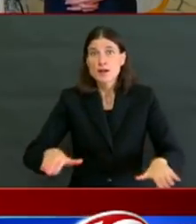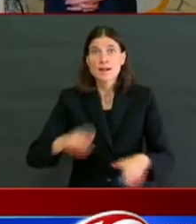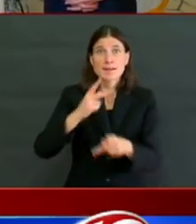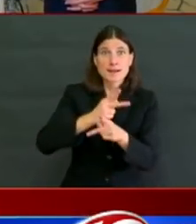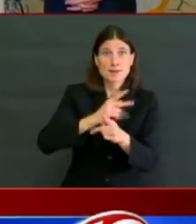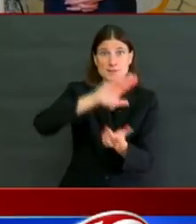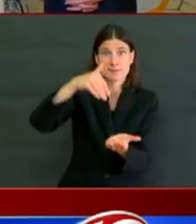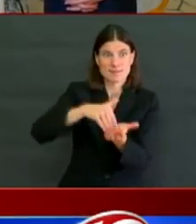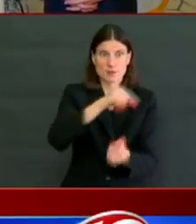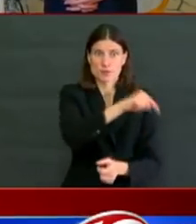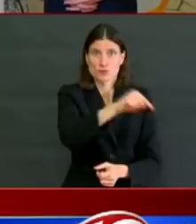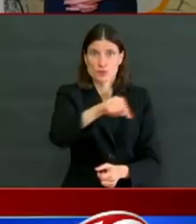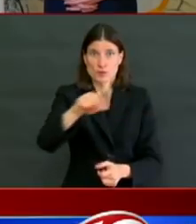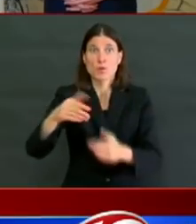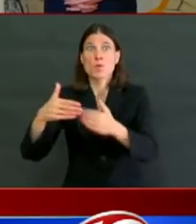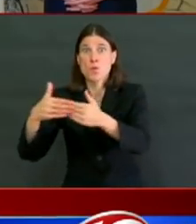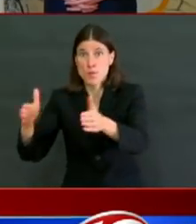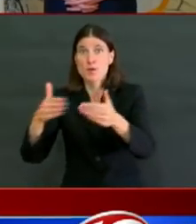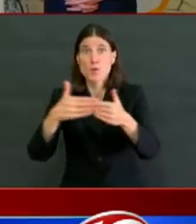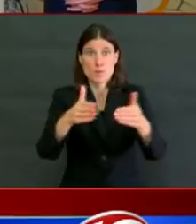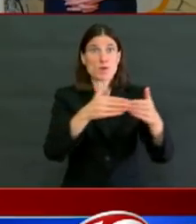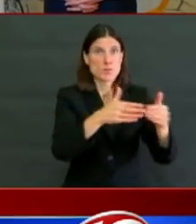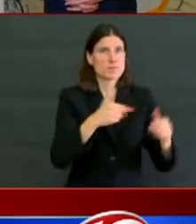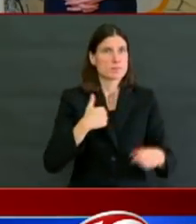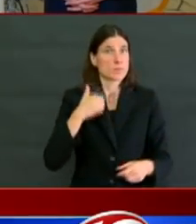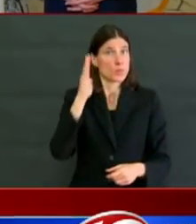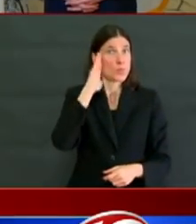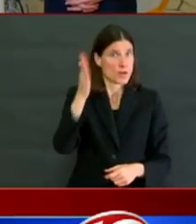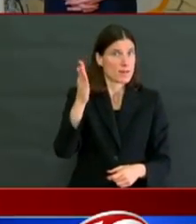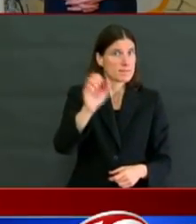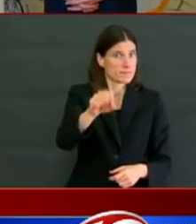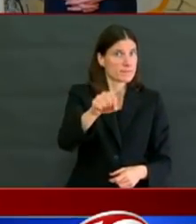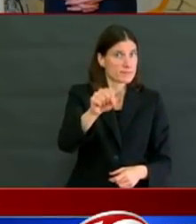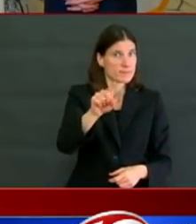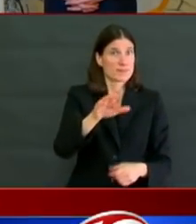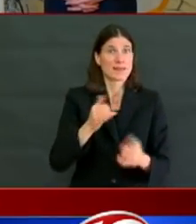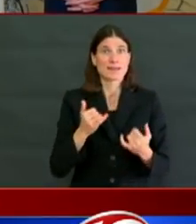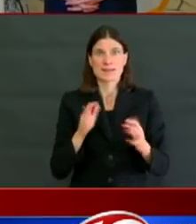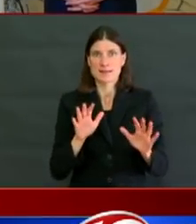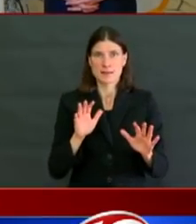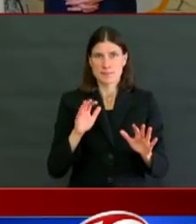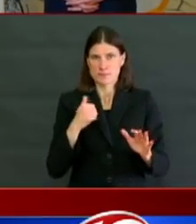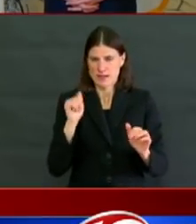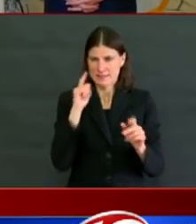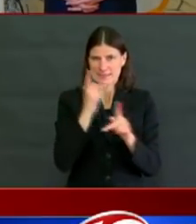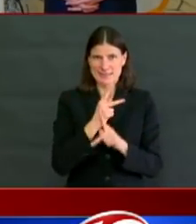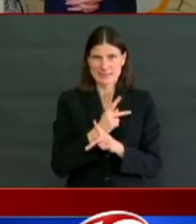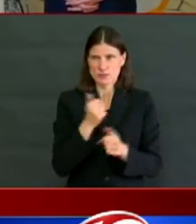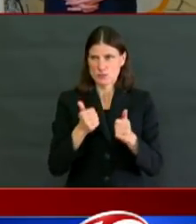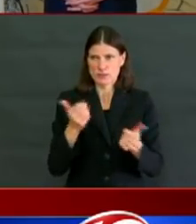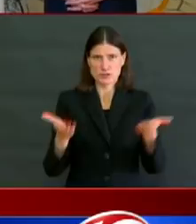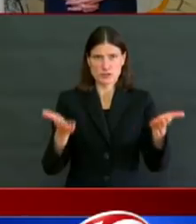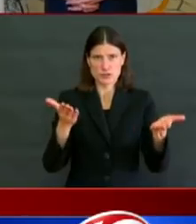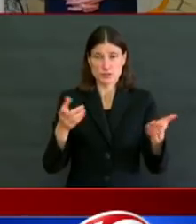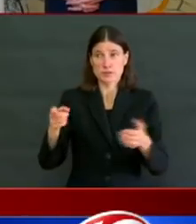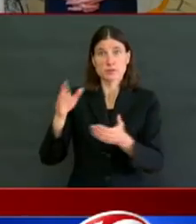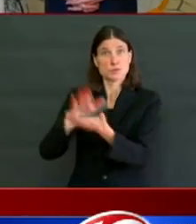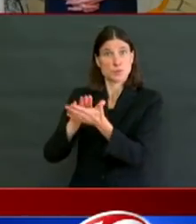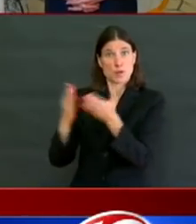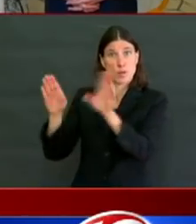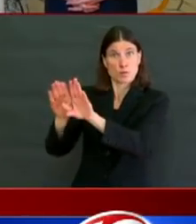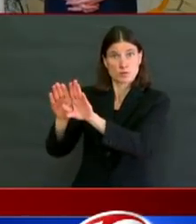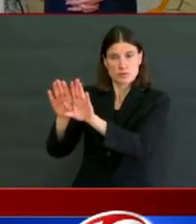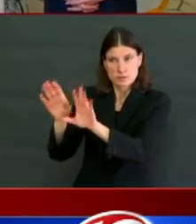child care were some of the hardest decisions I had to make. But at the end of the day, public health experts said, and I